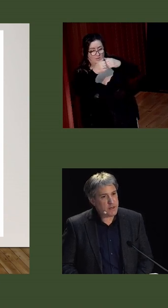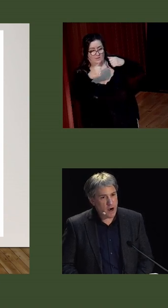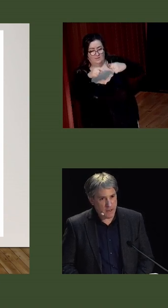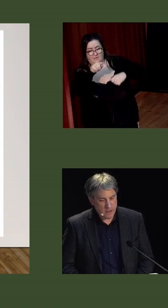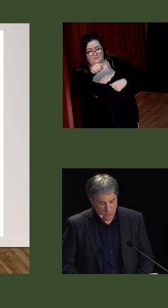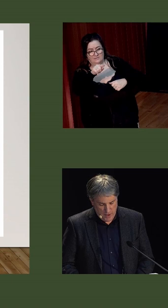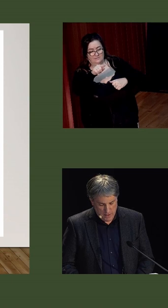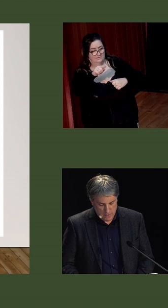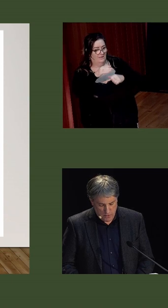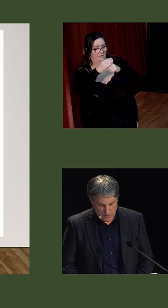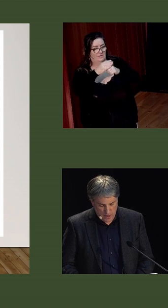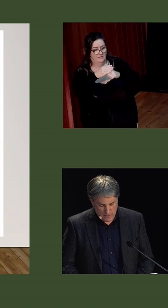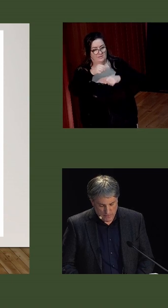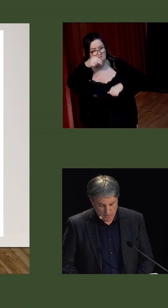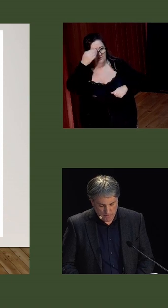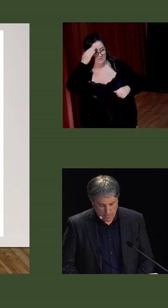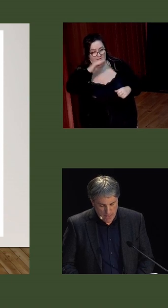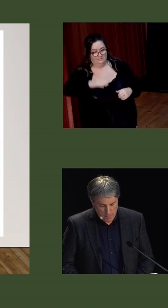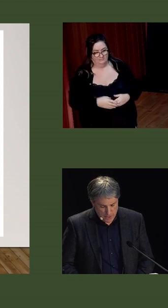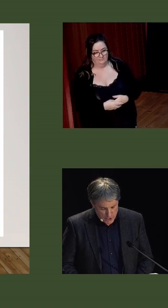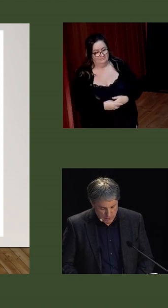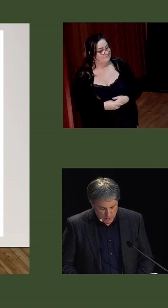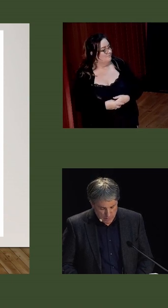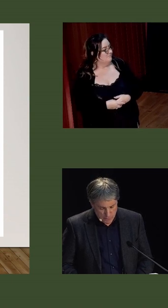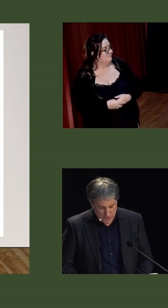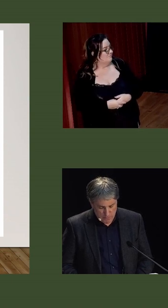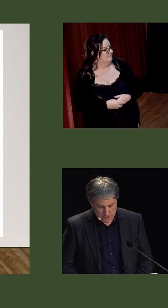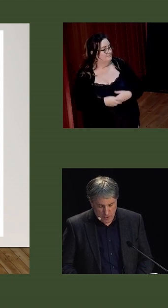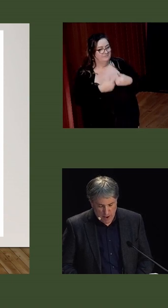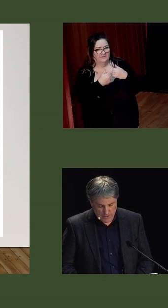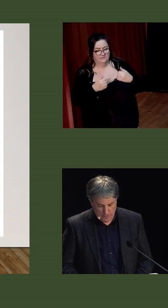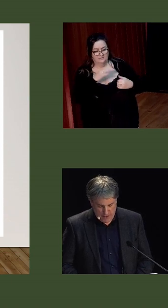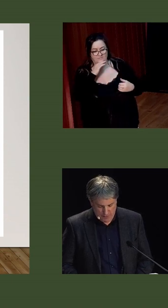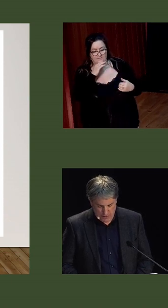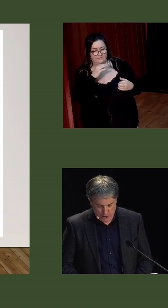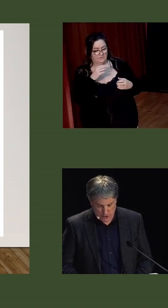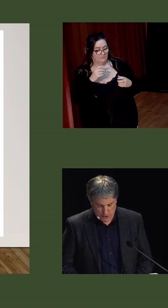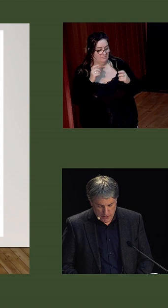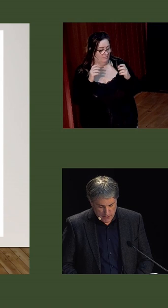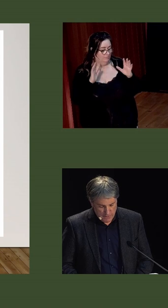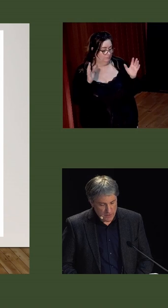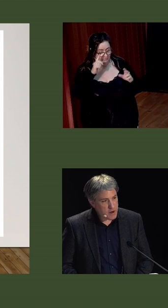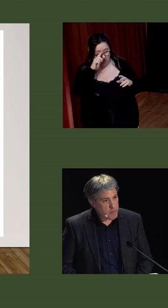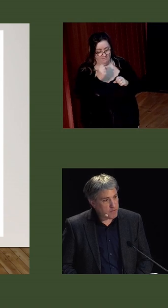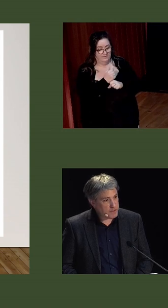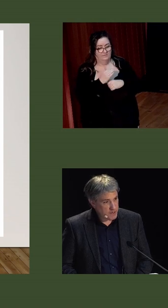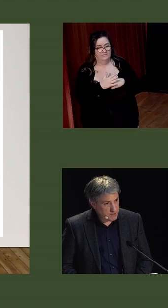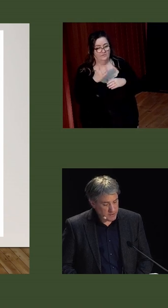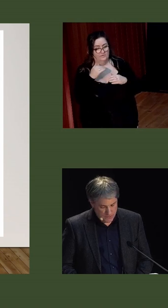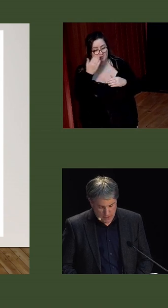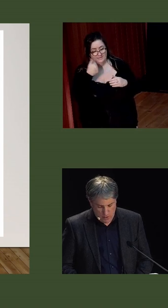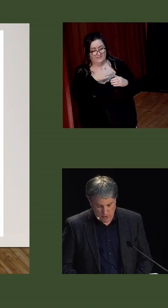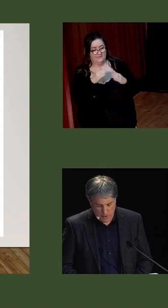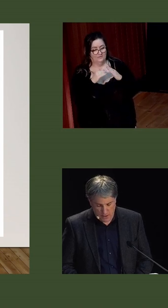located entirely within Northern Ireland. Partition proved deeply traumatic for the Catholic Church, given the number